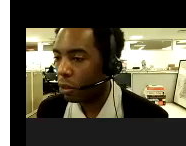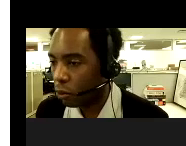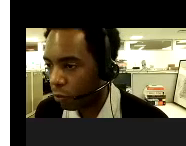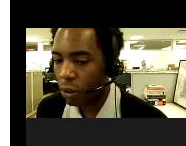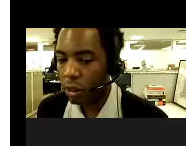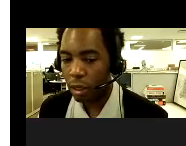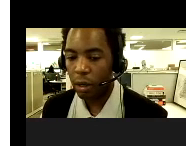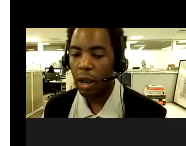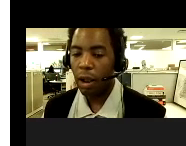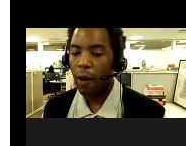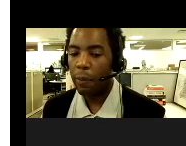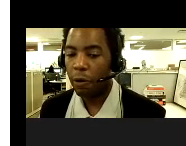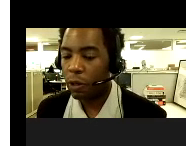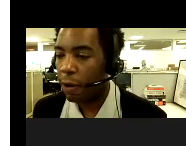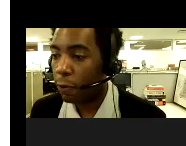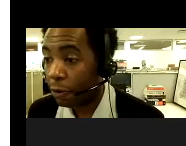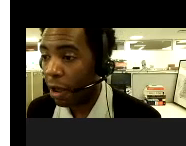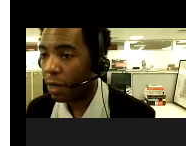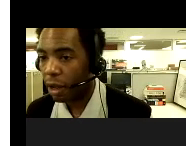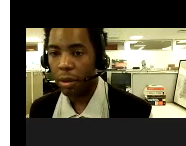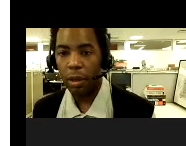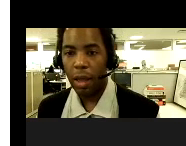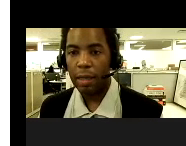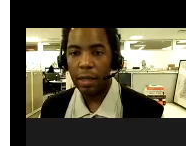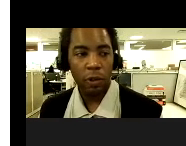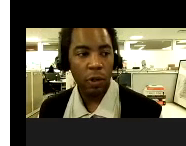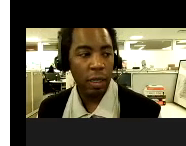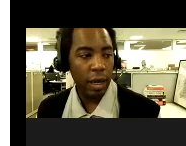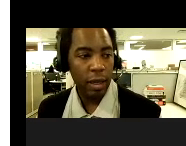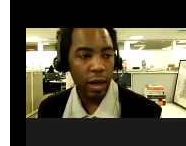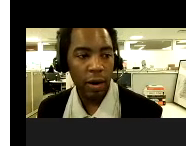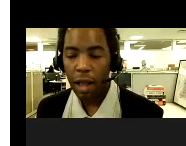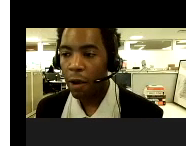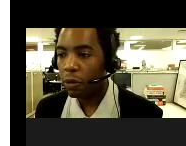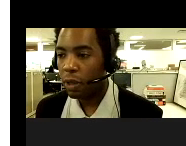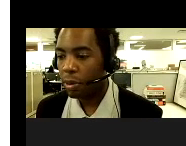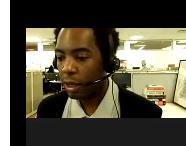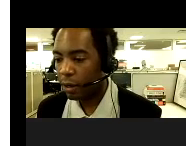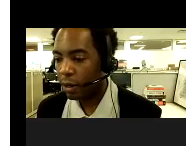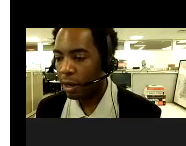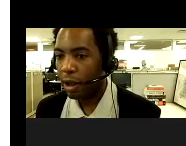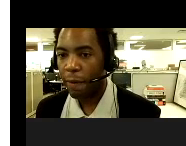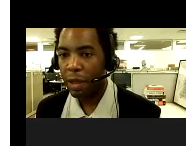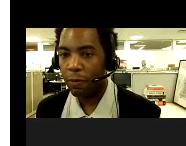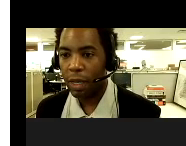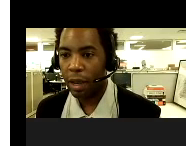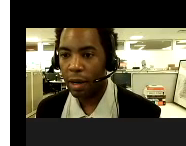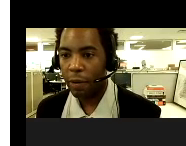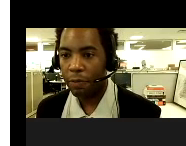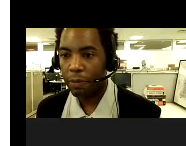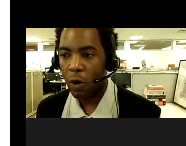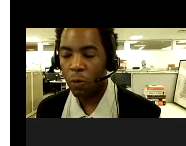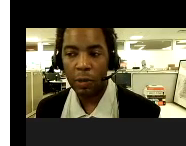folks 24 and younger, um, and folks, 45 and up. I see Dr. Ige is there. I will stop here, um, and we